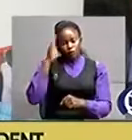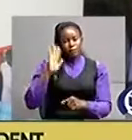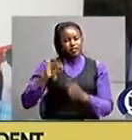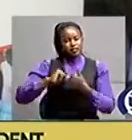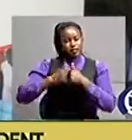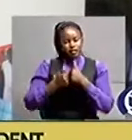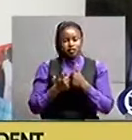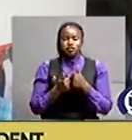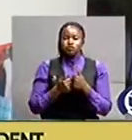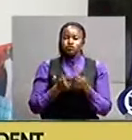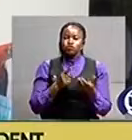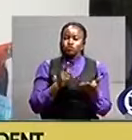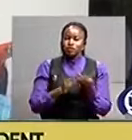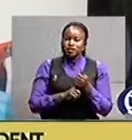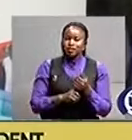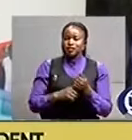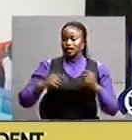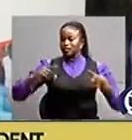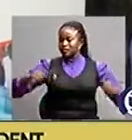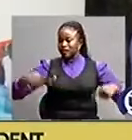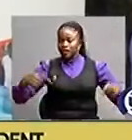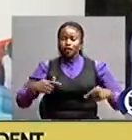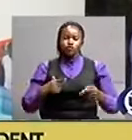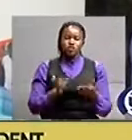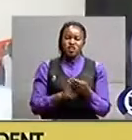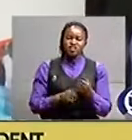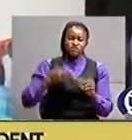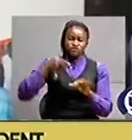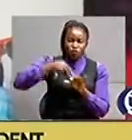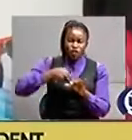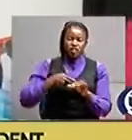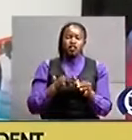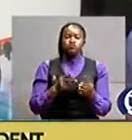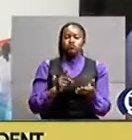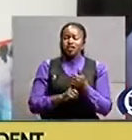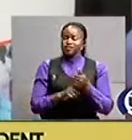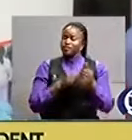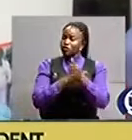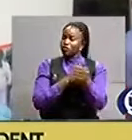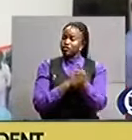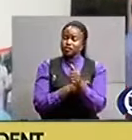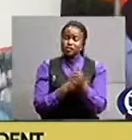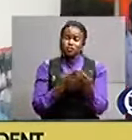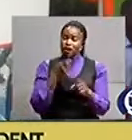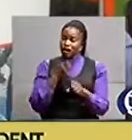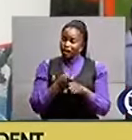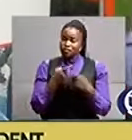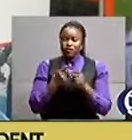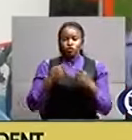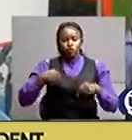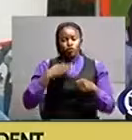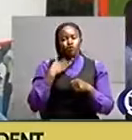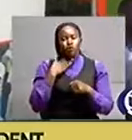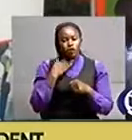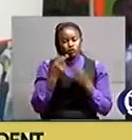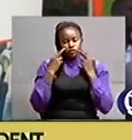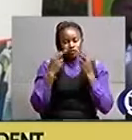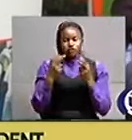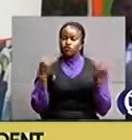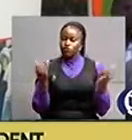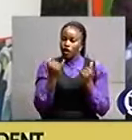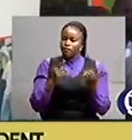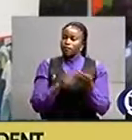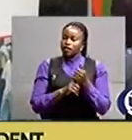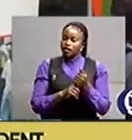just get the shoppers over to get the tire to get fuel to get sponsorship we want to see that we try and get sponsorship for our